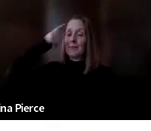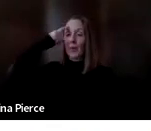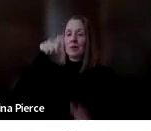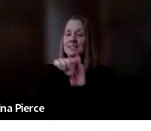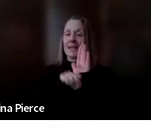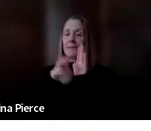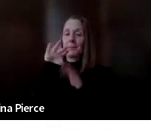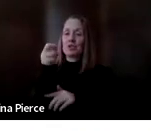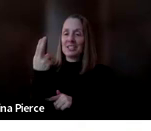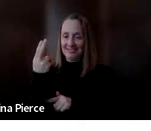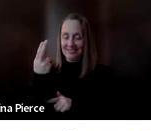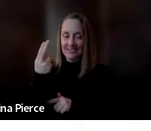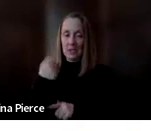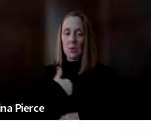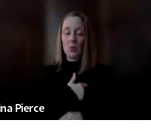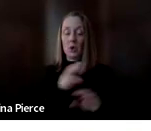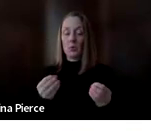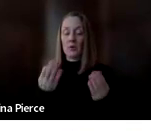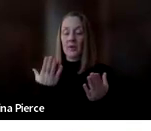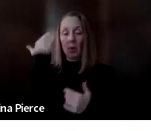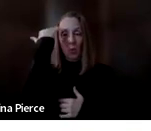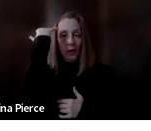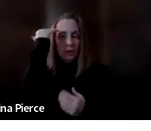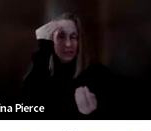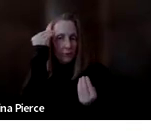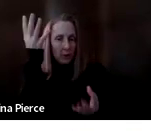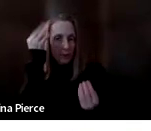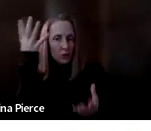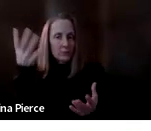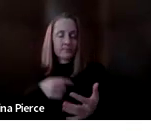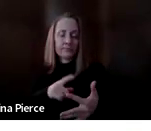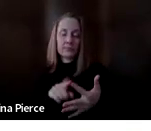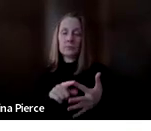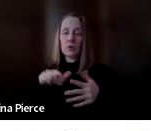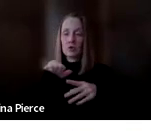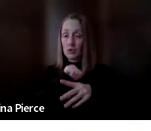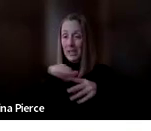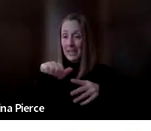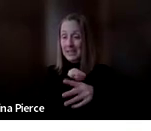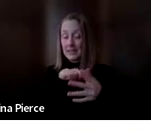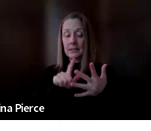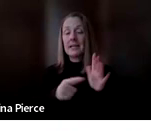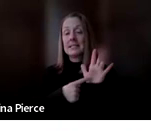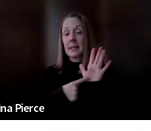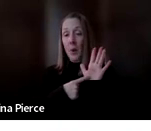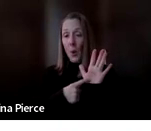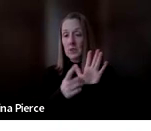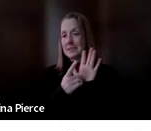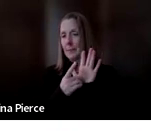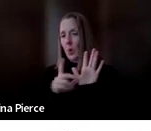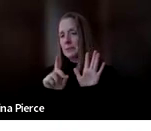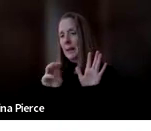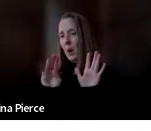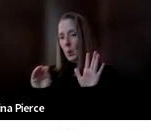we can provide awareness information training demonstrations or demos and those can be